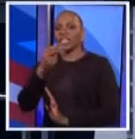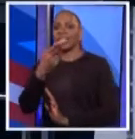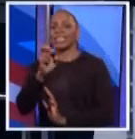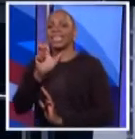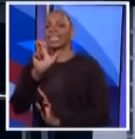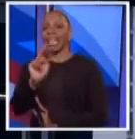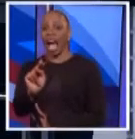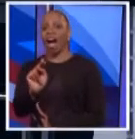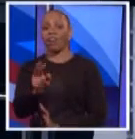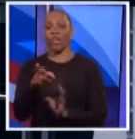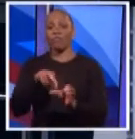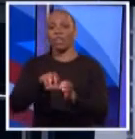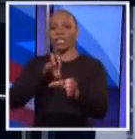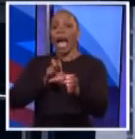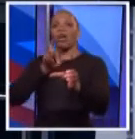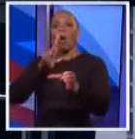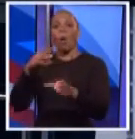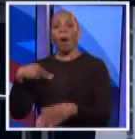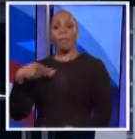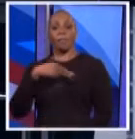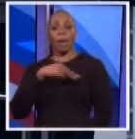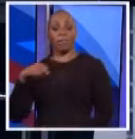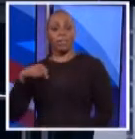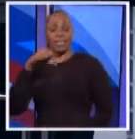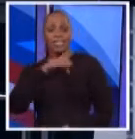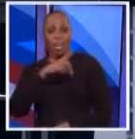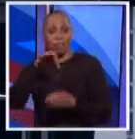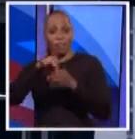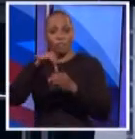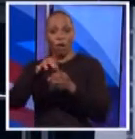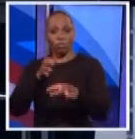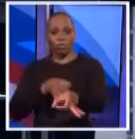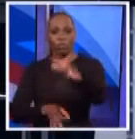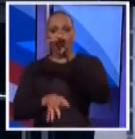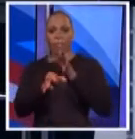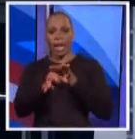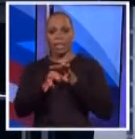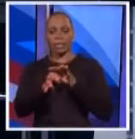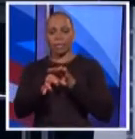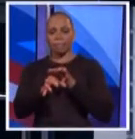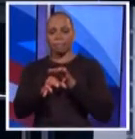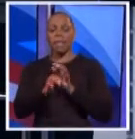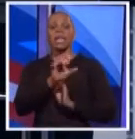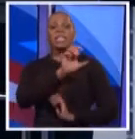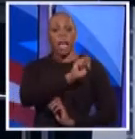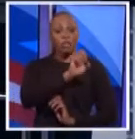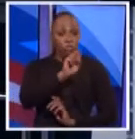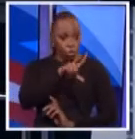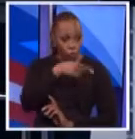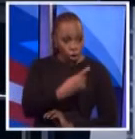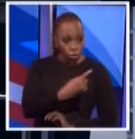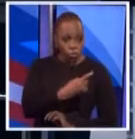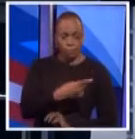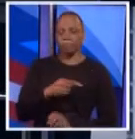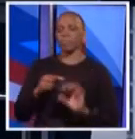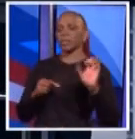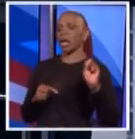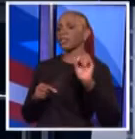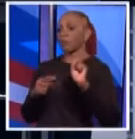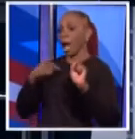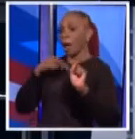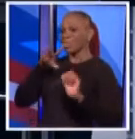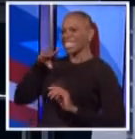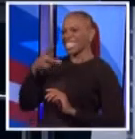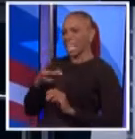or should members of the Assembly vote to replace him? Mr. Stringer, I think you can go first. Mr. Stringer, was the second